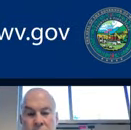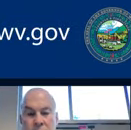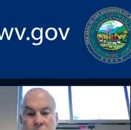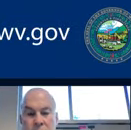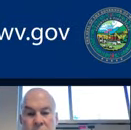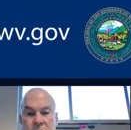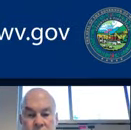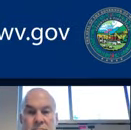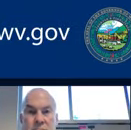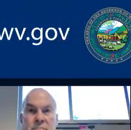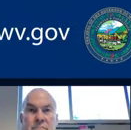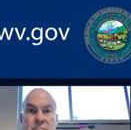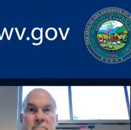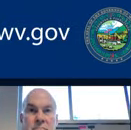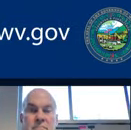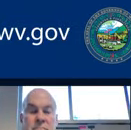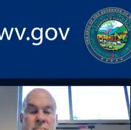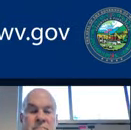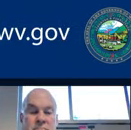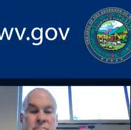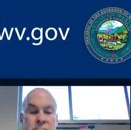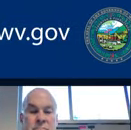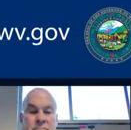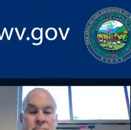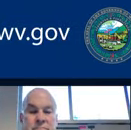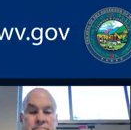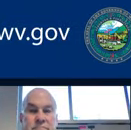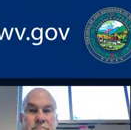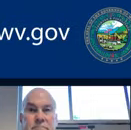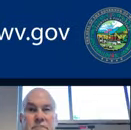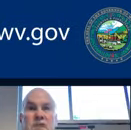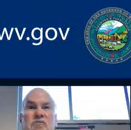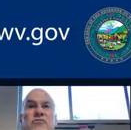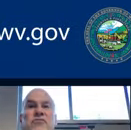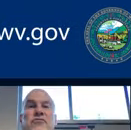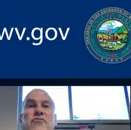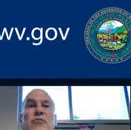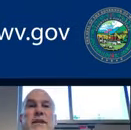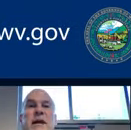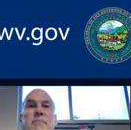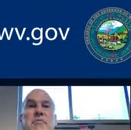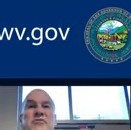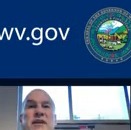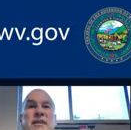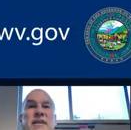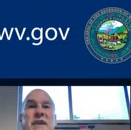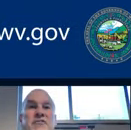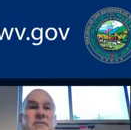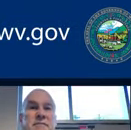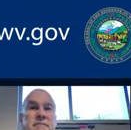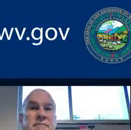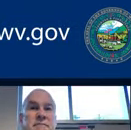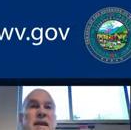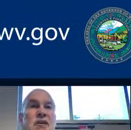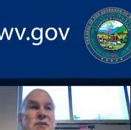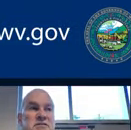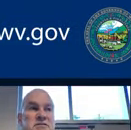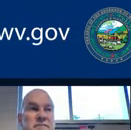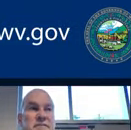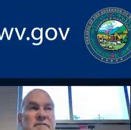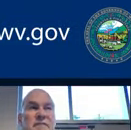for the year, which ended in April nationwide. DHHR, I know, is tracking that here in the state